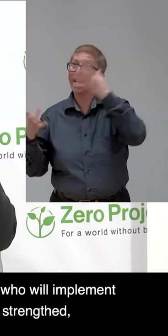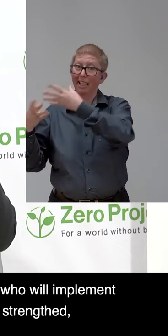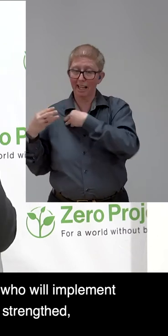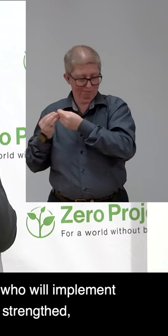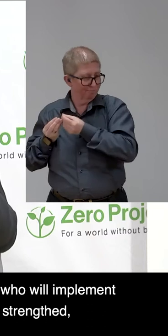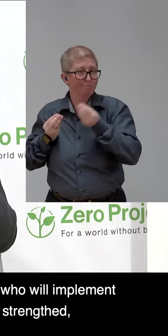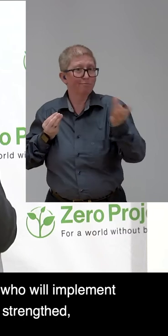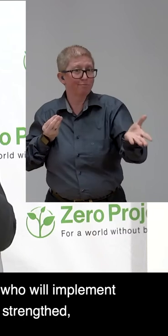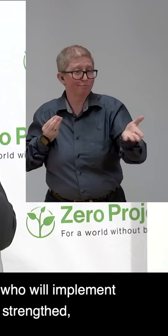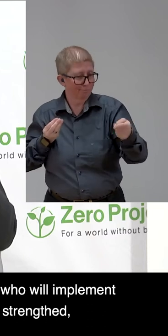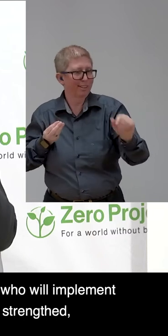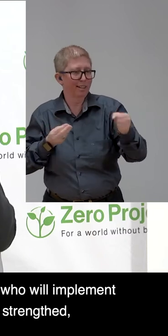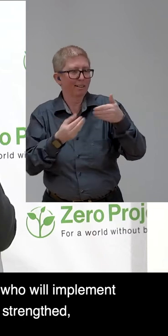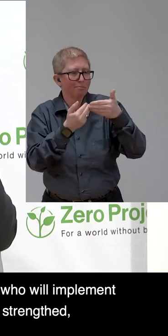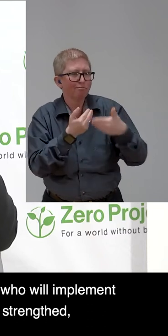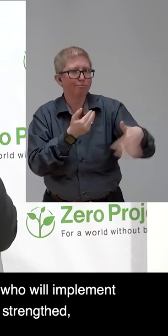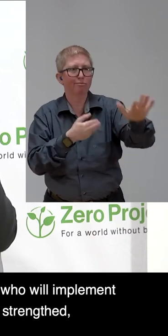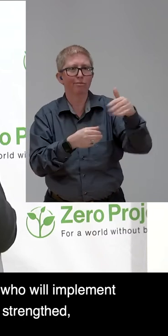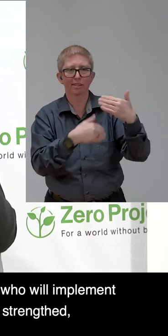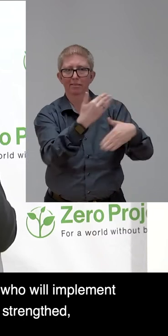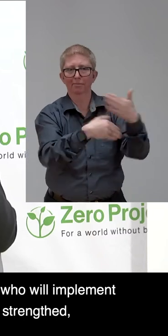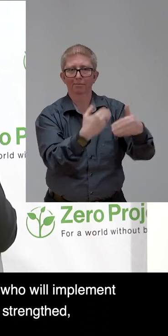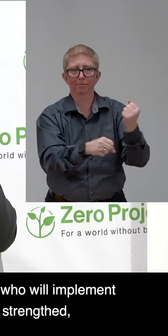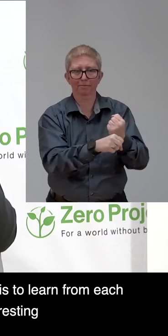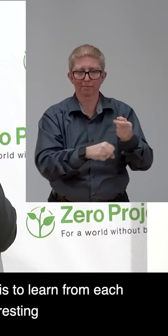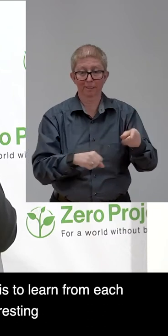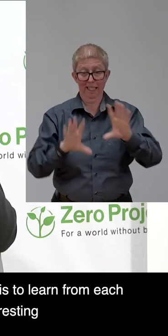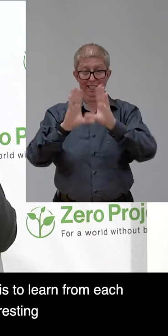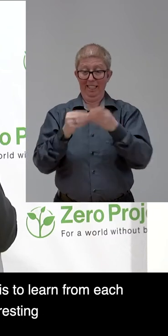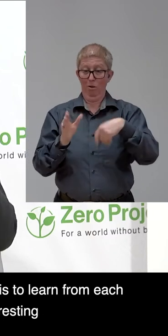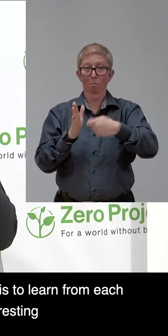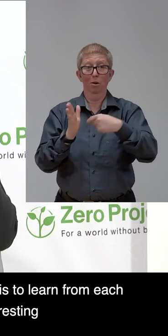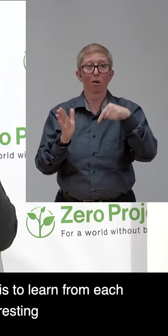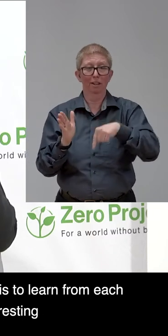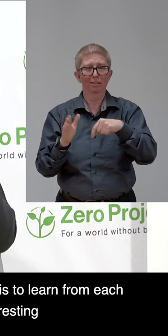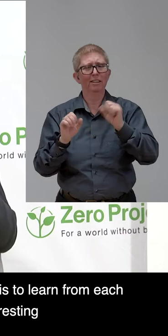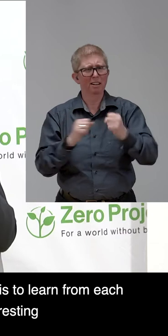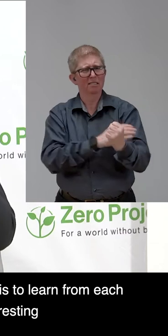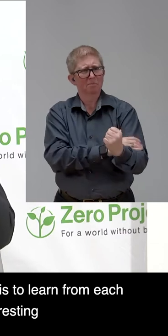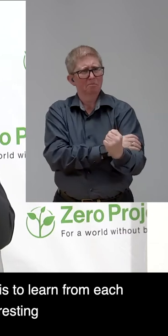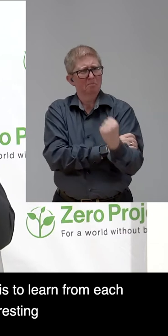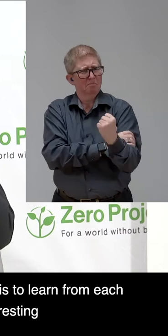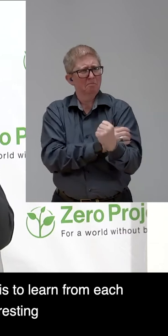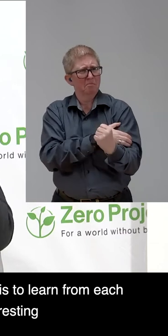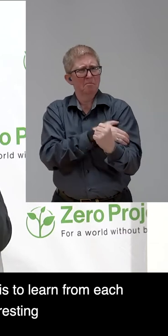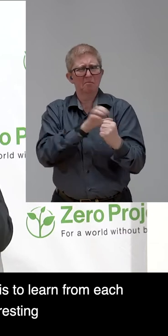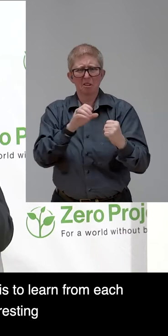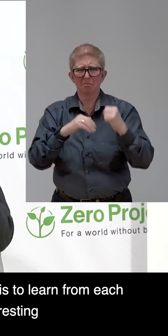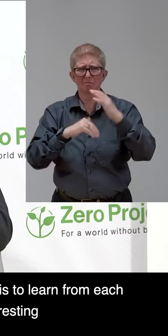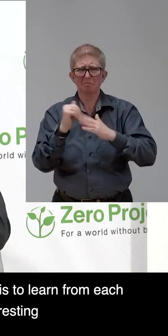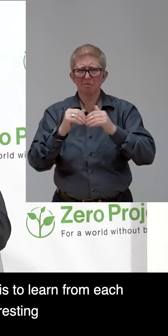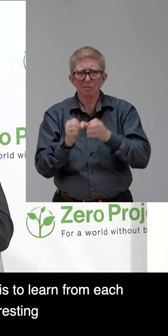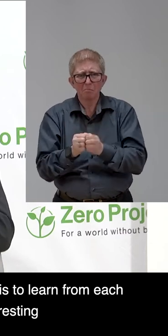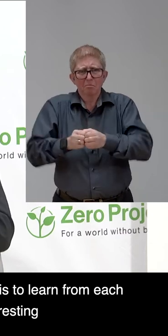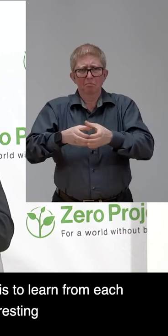Zero Project could be strength, receive strength, more strength and to be much more